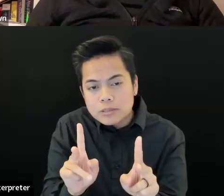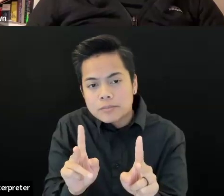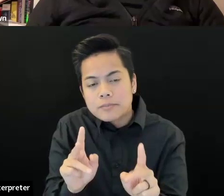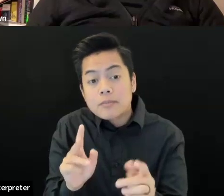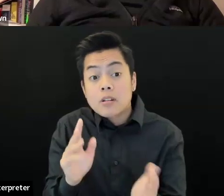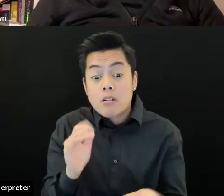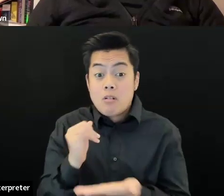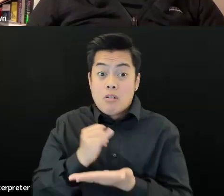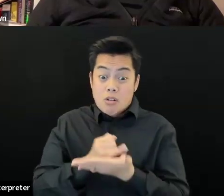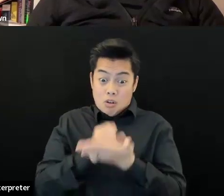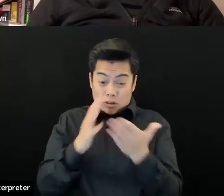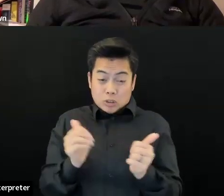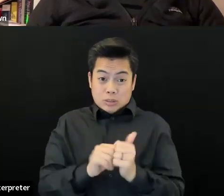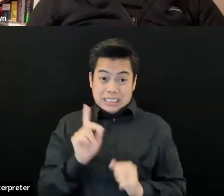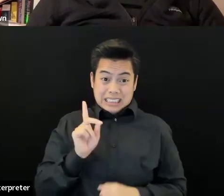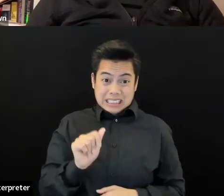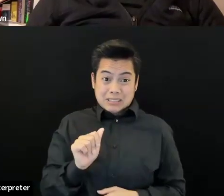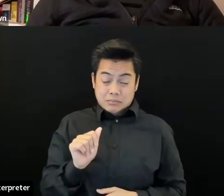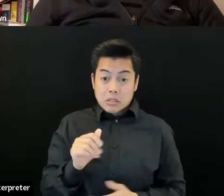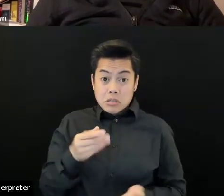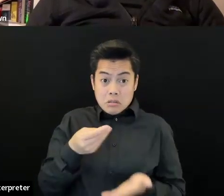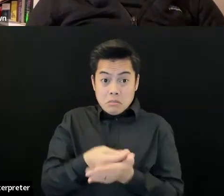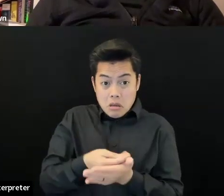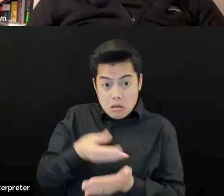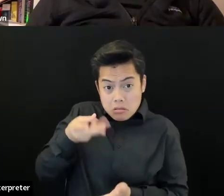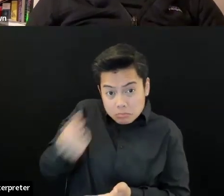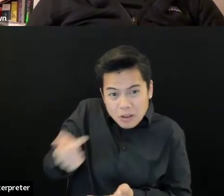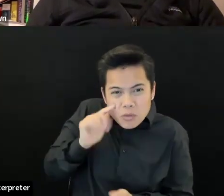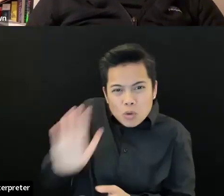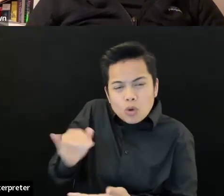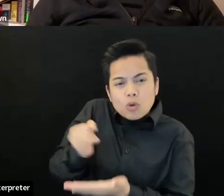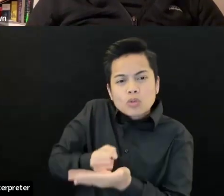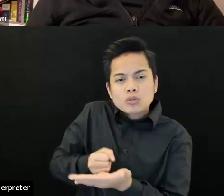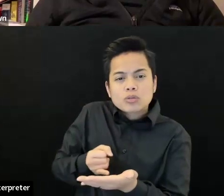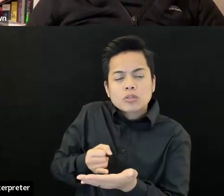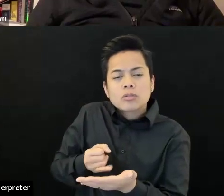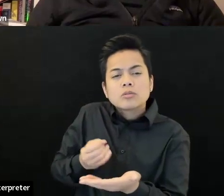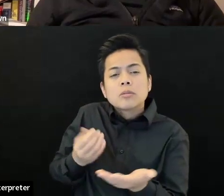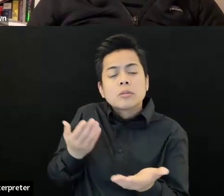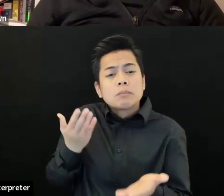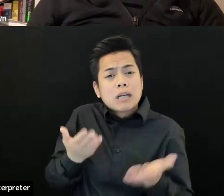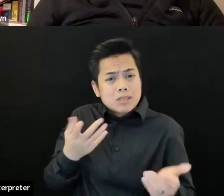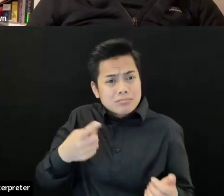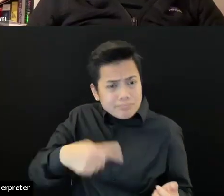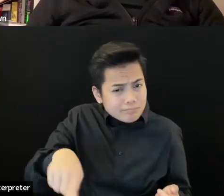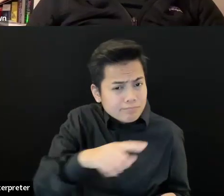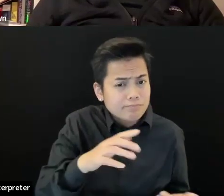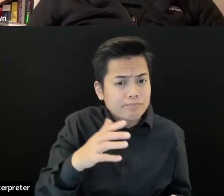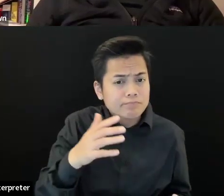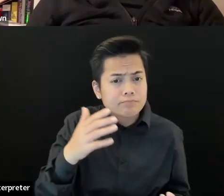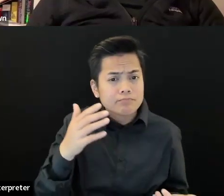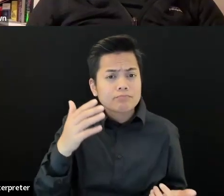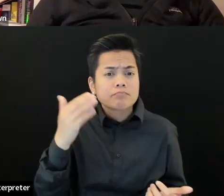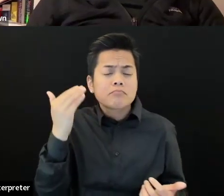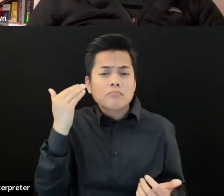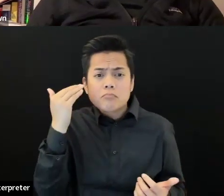I'm also willing if you could share, or maybe it's already, uh, part of this event, but if there's a good email, I'd be